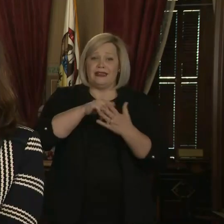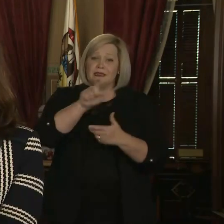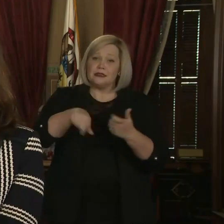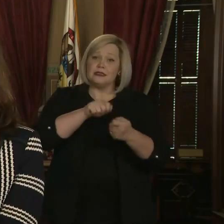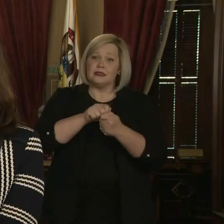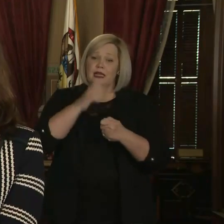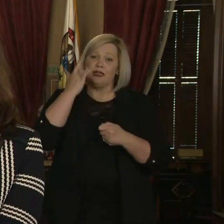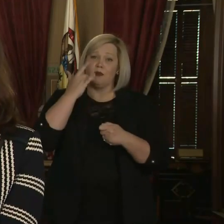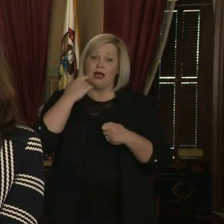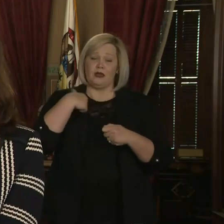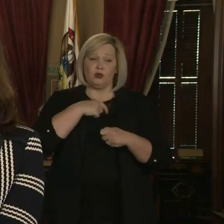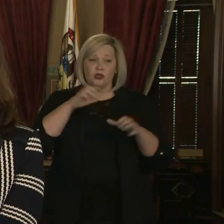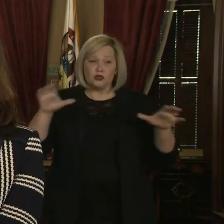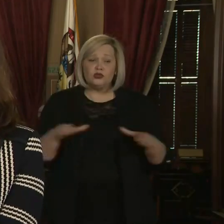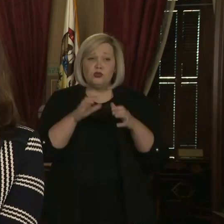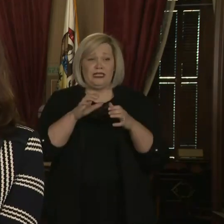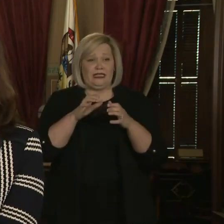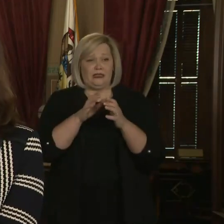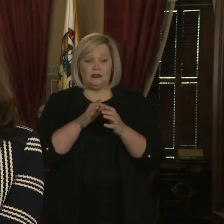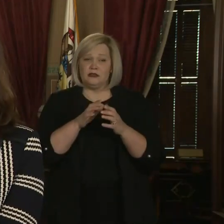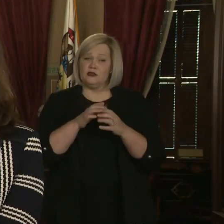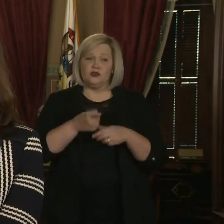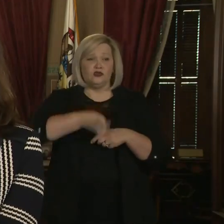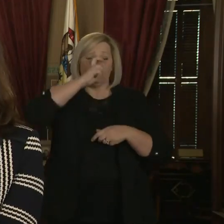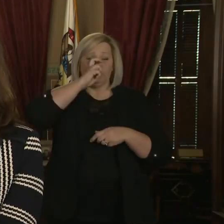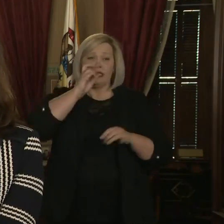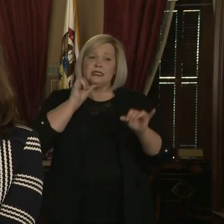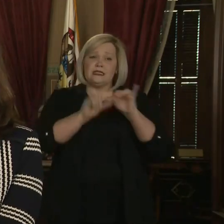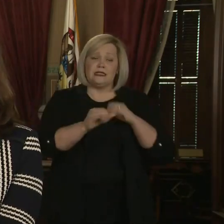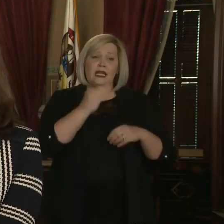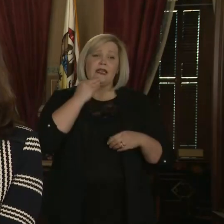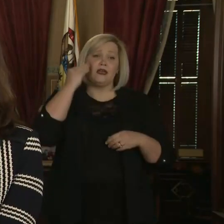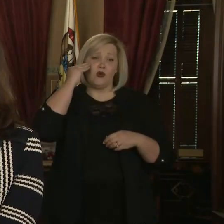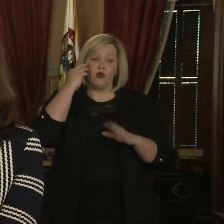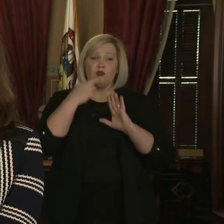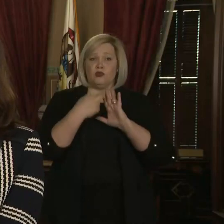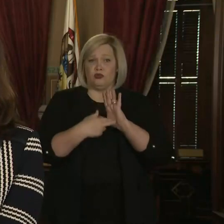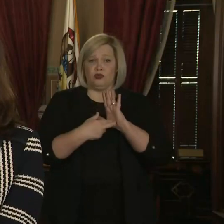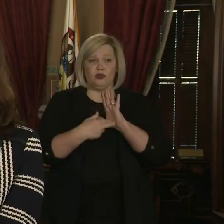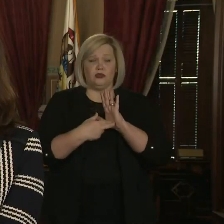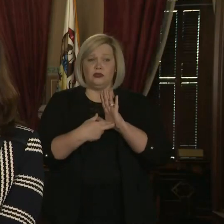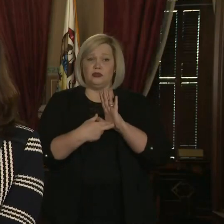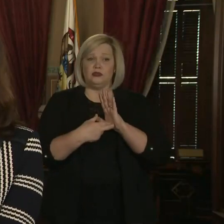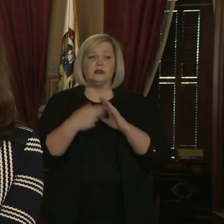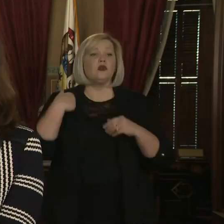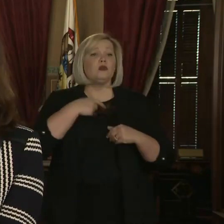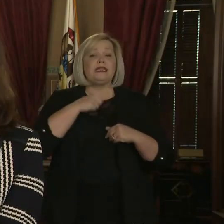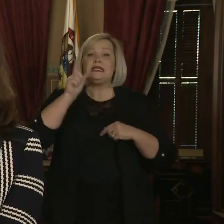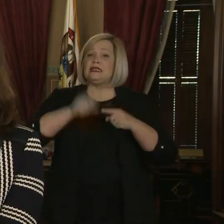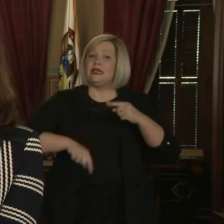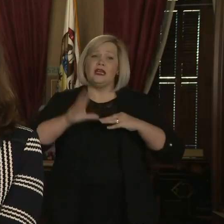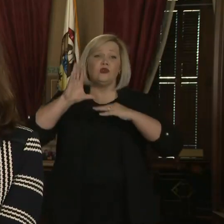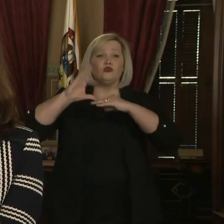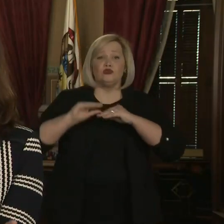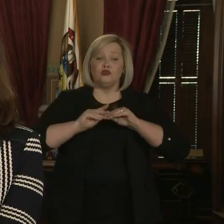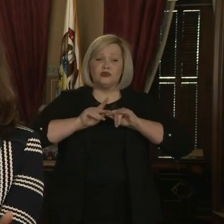these aggressive stay home measures are important. We can keep down the spread, we can keep down the prevalence of it